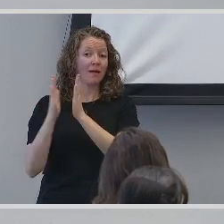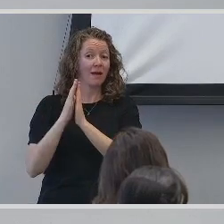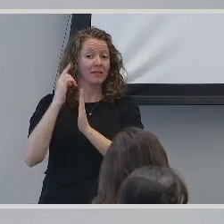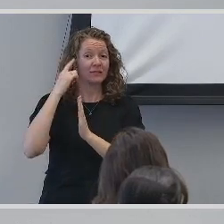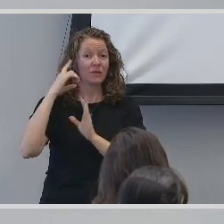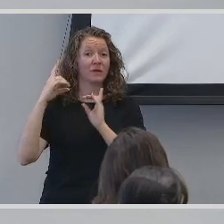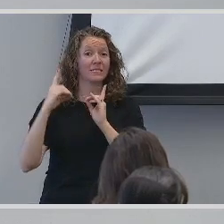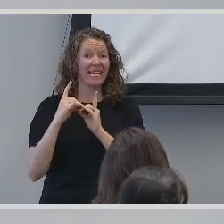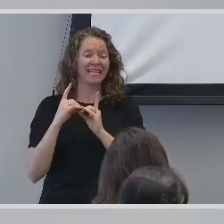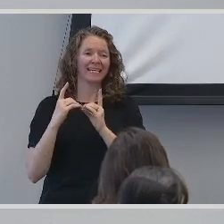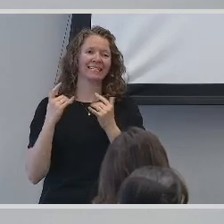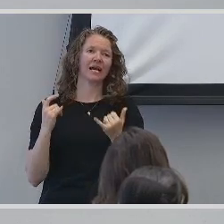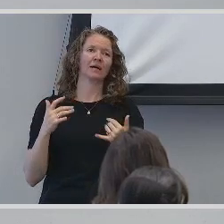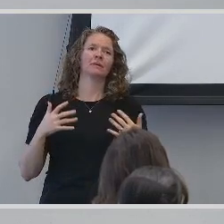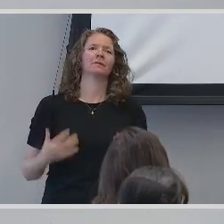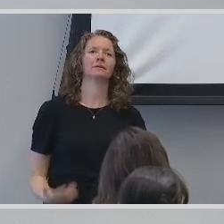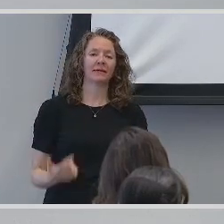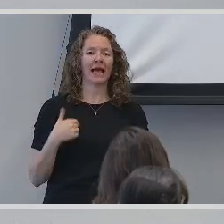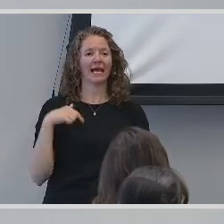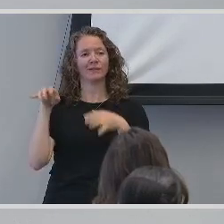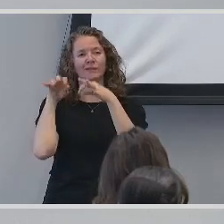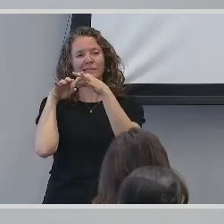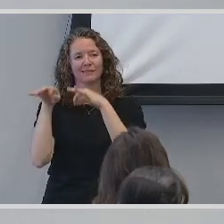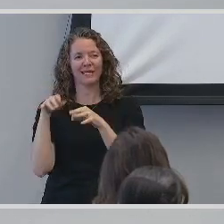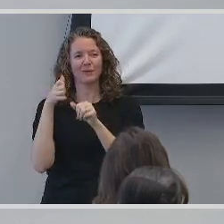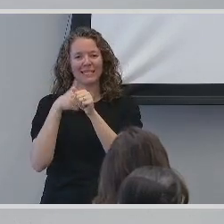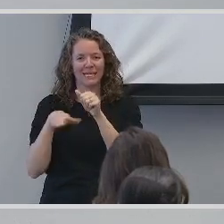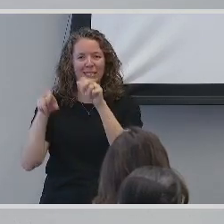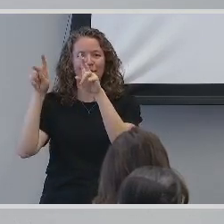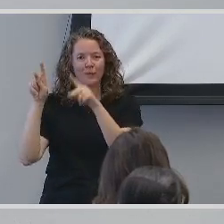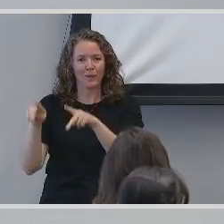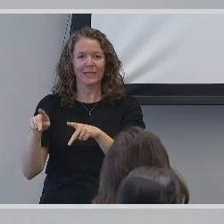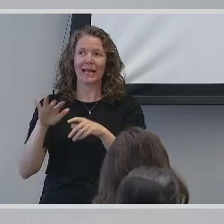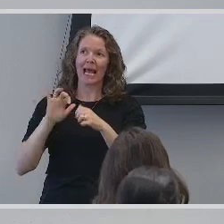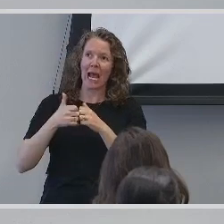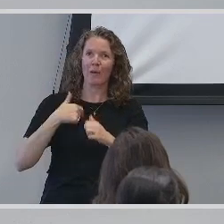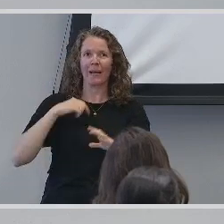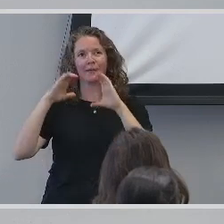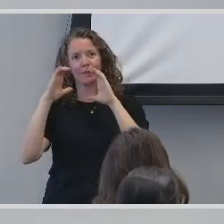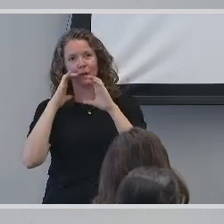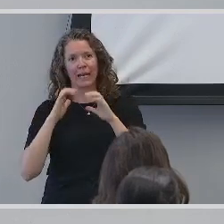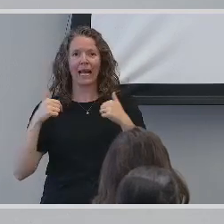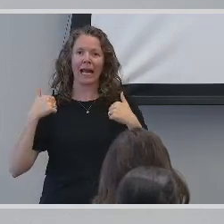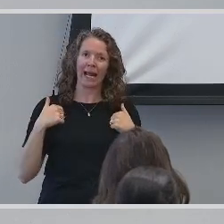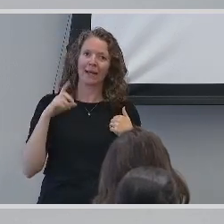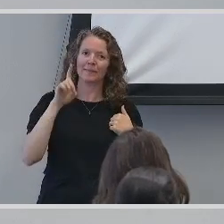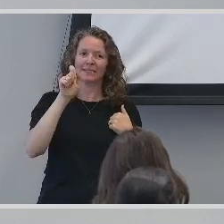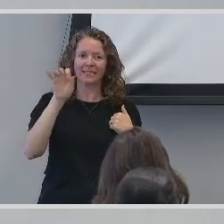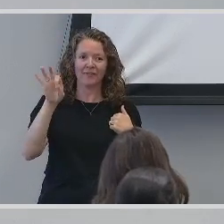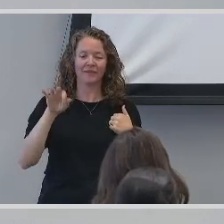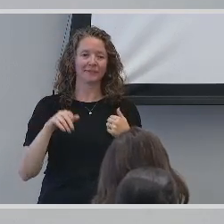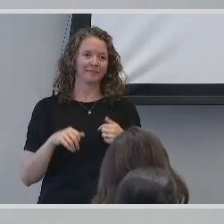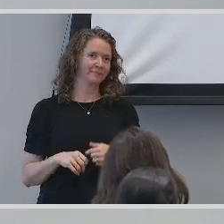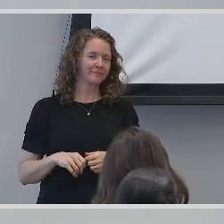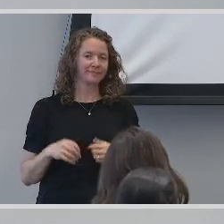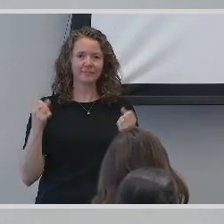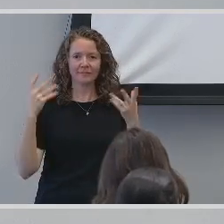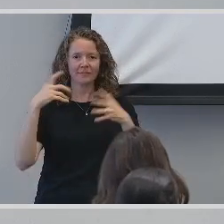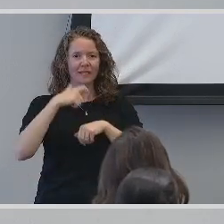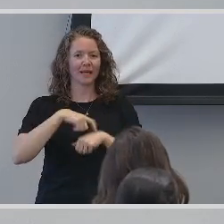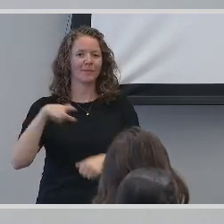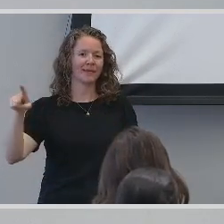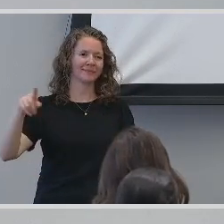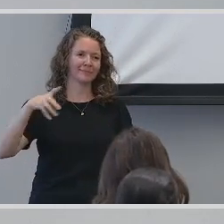realized I had to explain to each potential match how I communicate and that I am deaf. Unfortunately, many times I would either